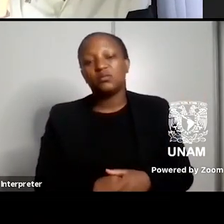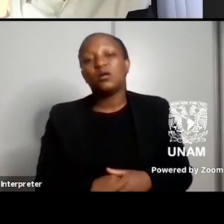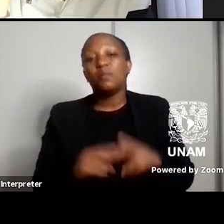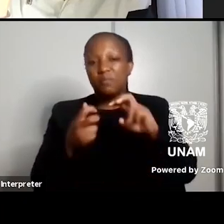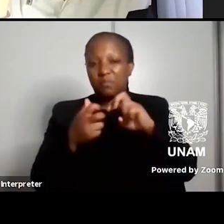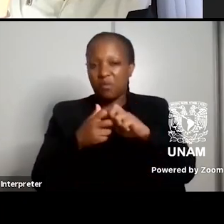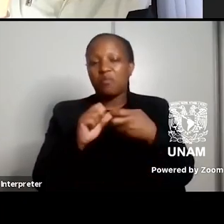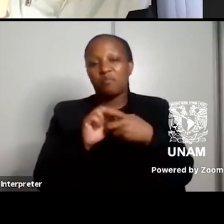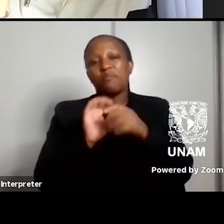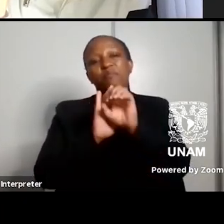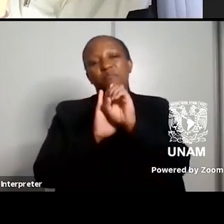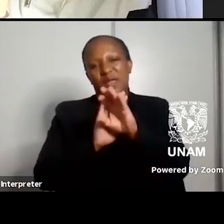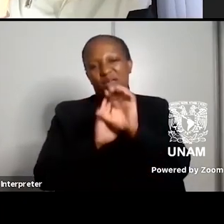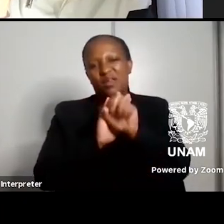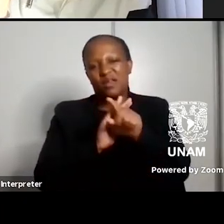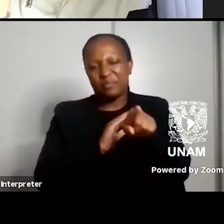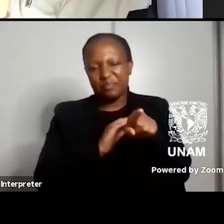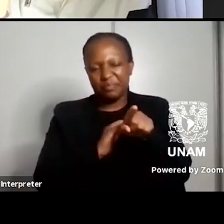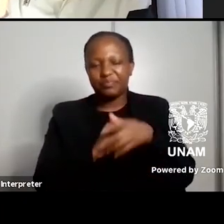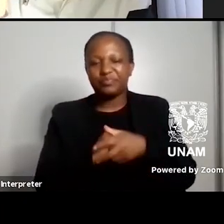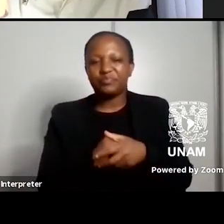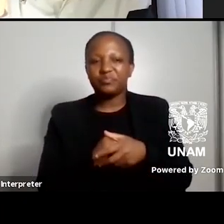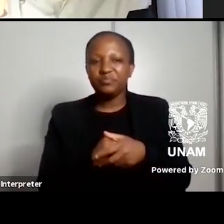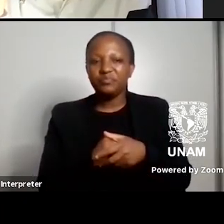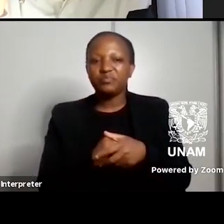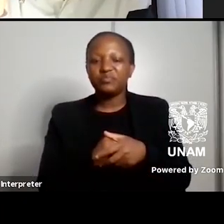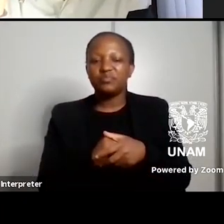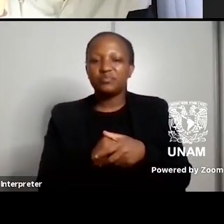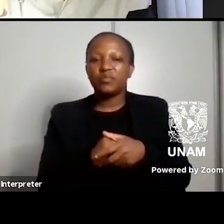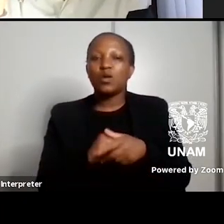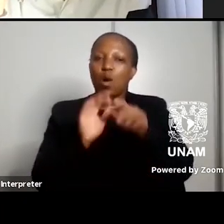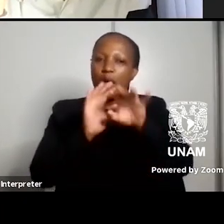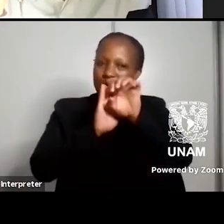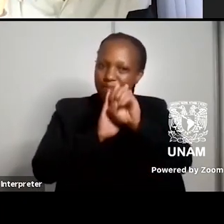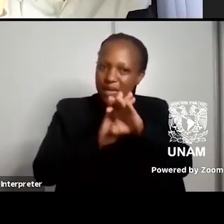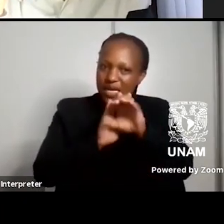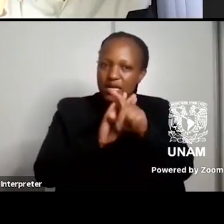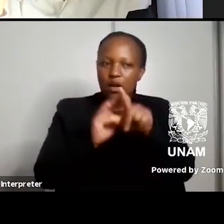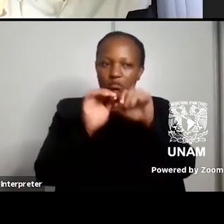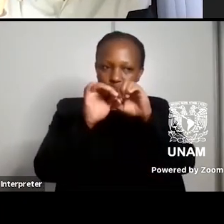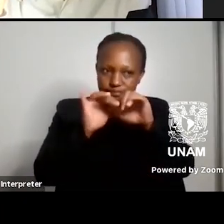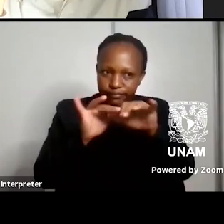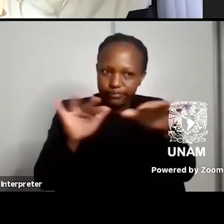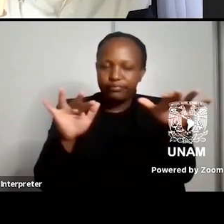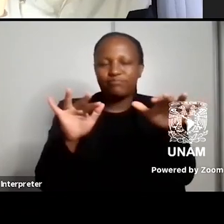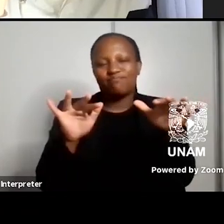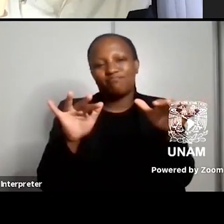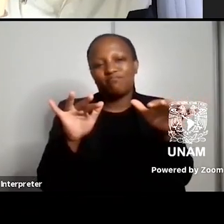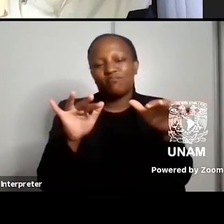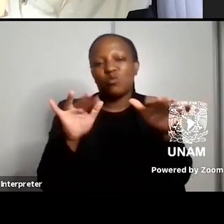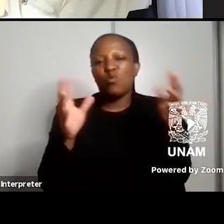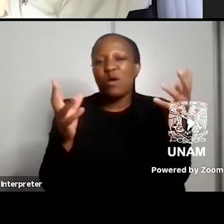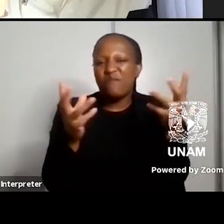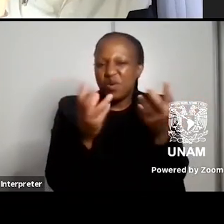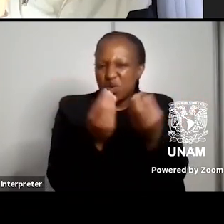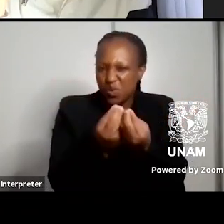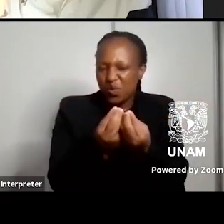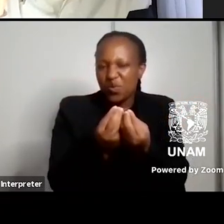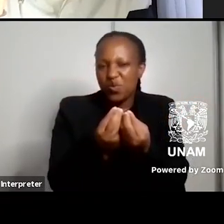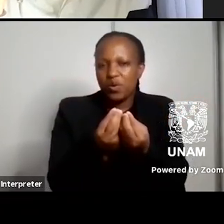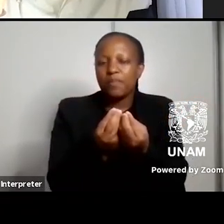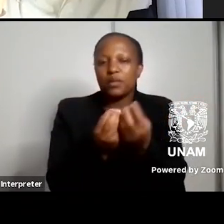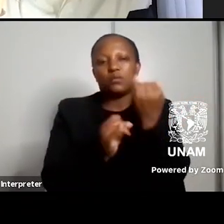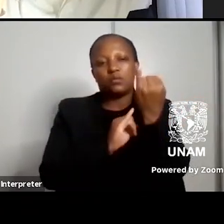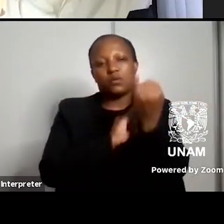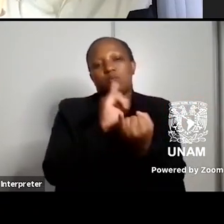that's a problem of of the condensed media in very few hands and that's a global problem of course